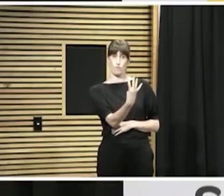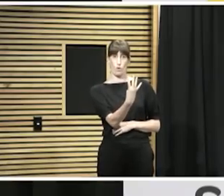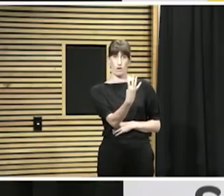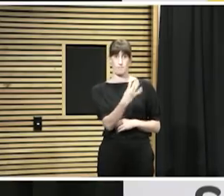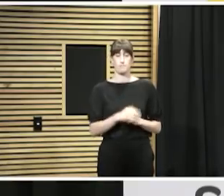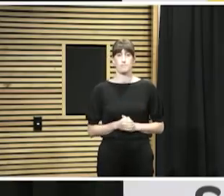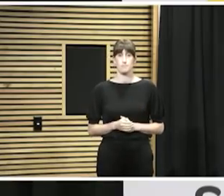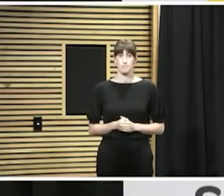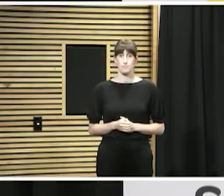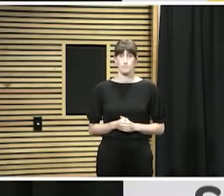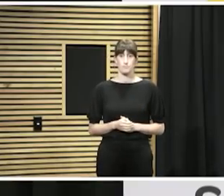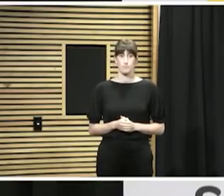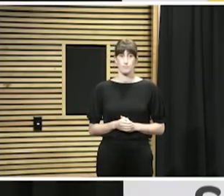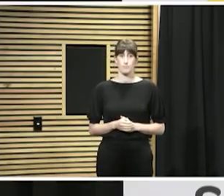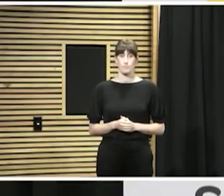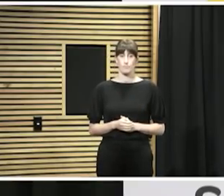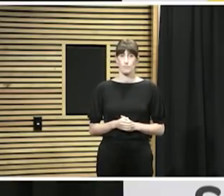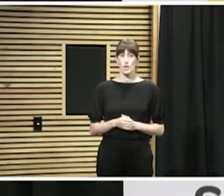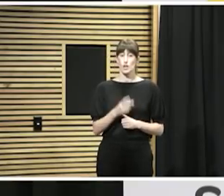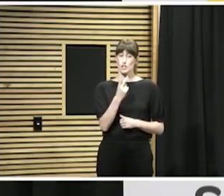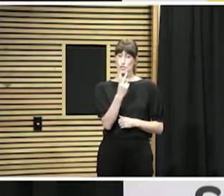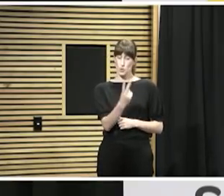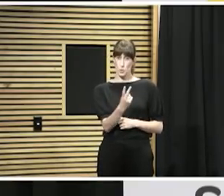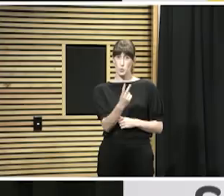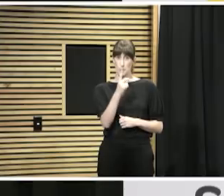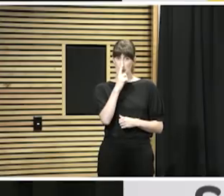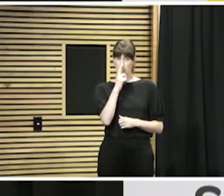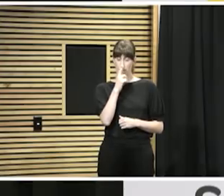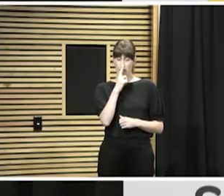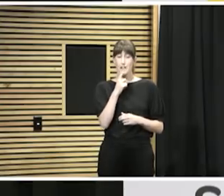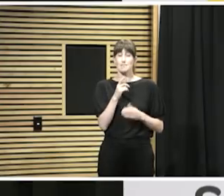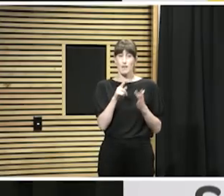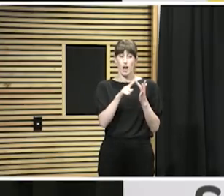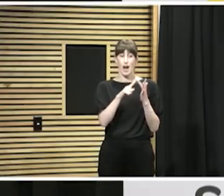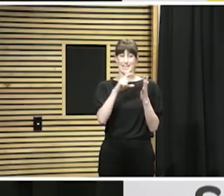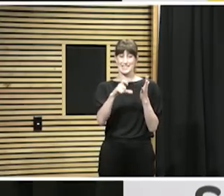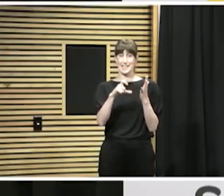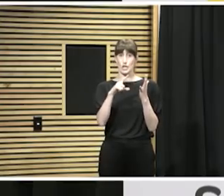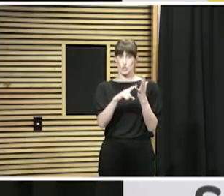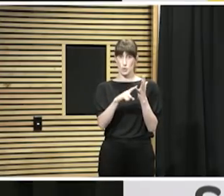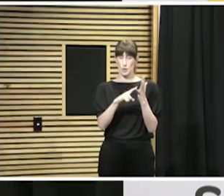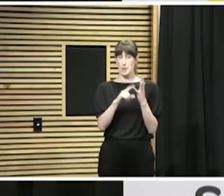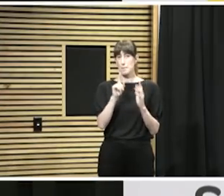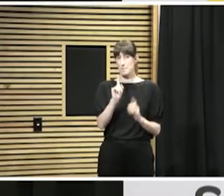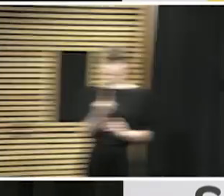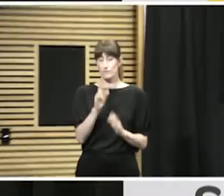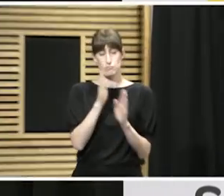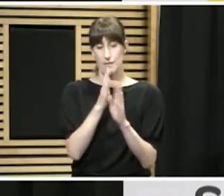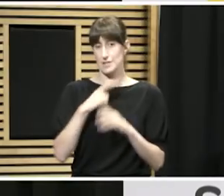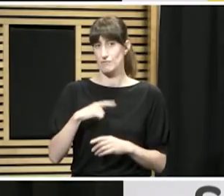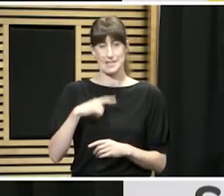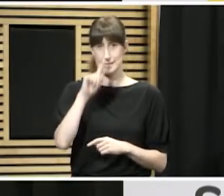Two of the current inpatients are in intensive care and for privacy reasons we won't be providing other details on these patients.